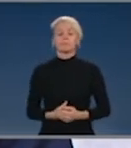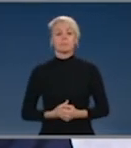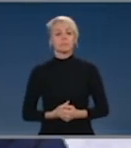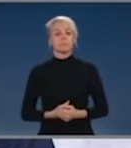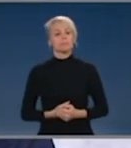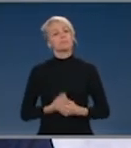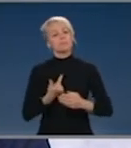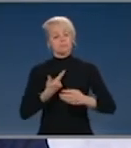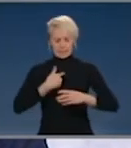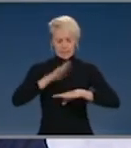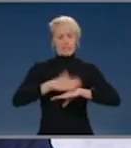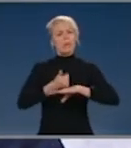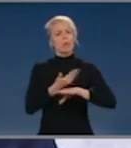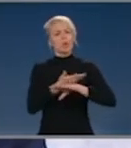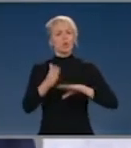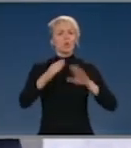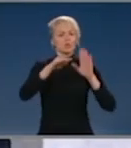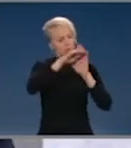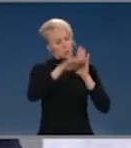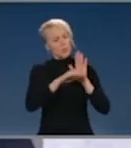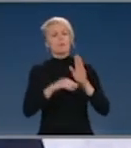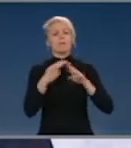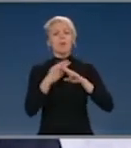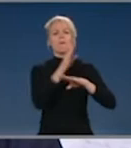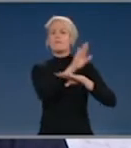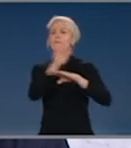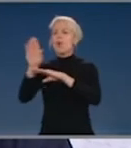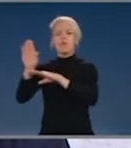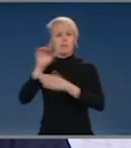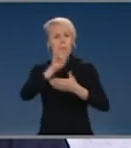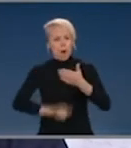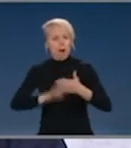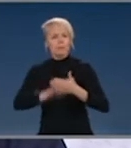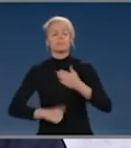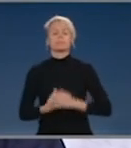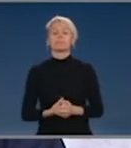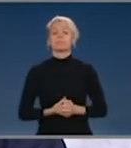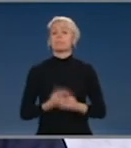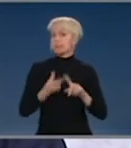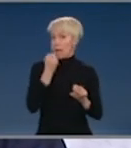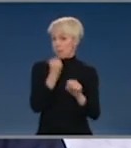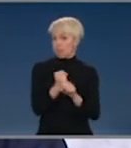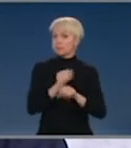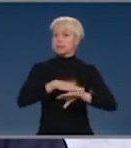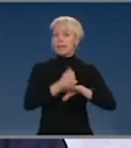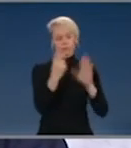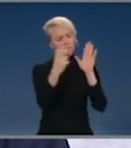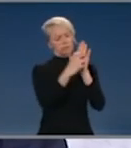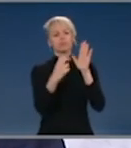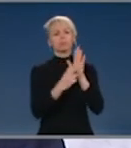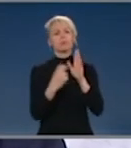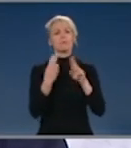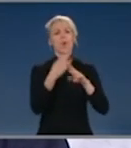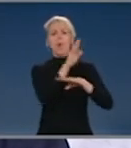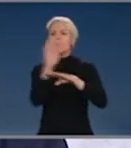investment rules that established new registers for agricultural land ownership, FERB screening of